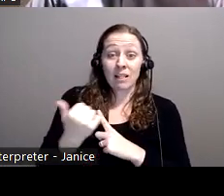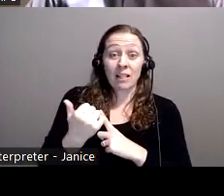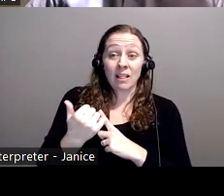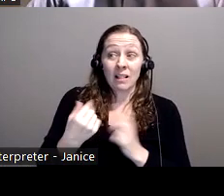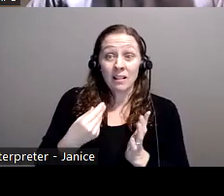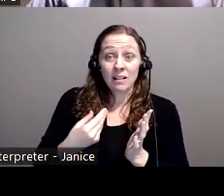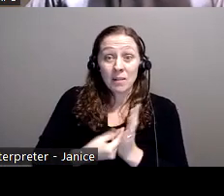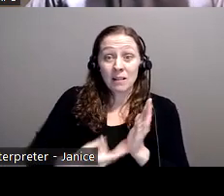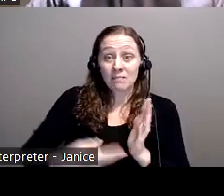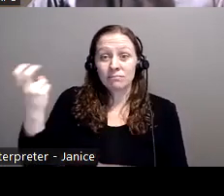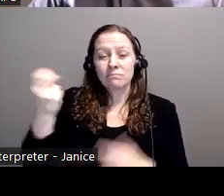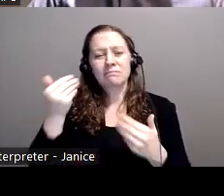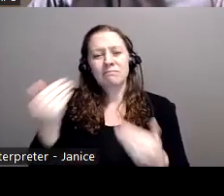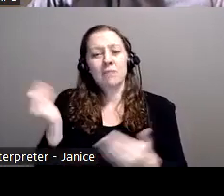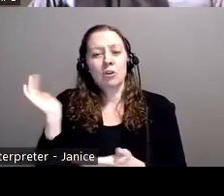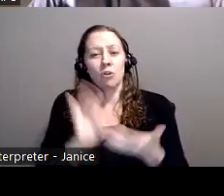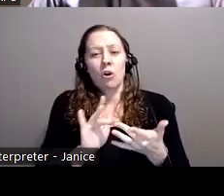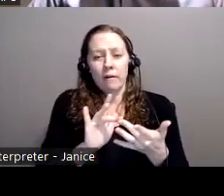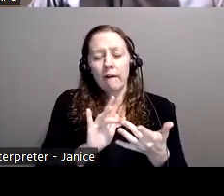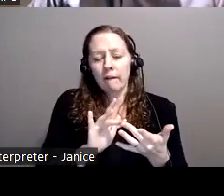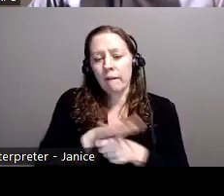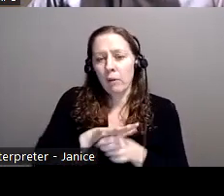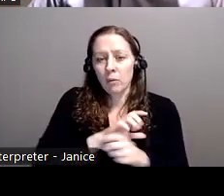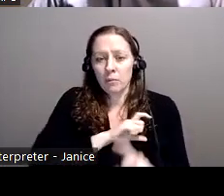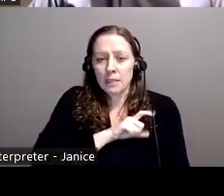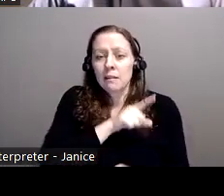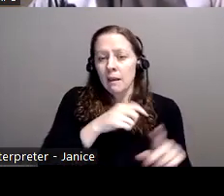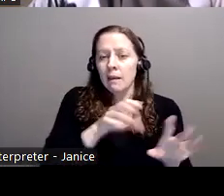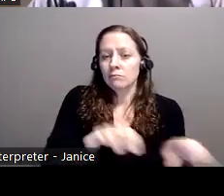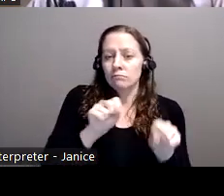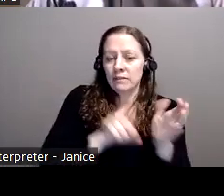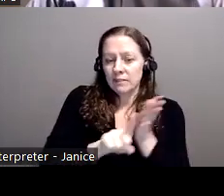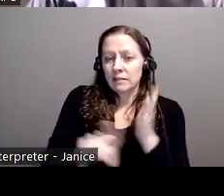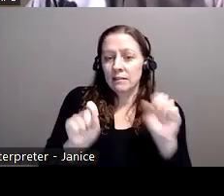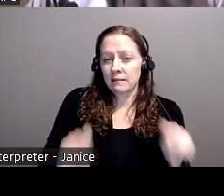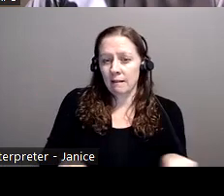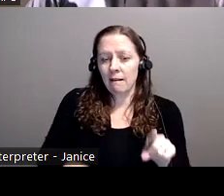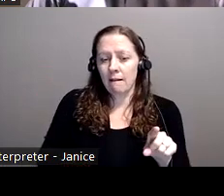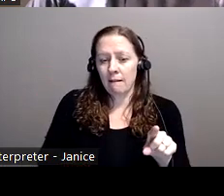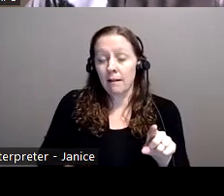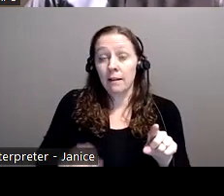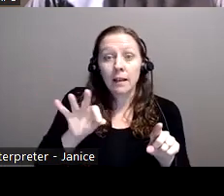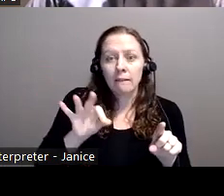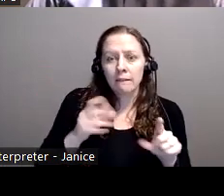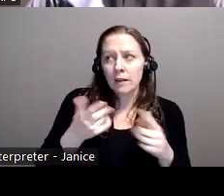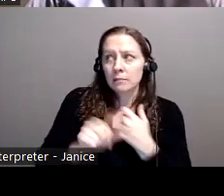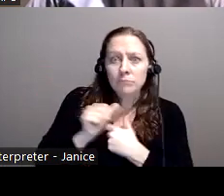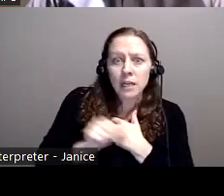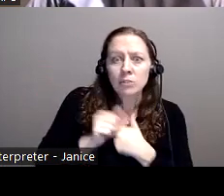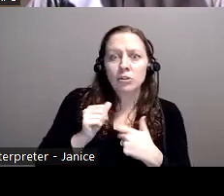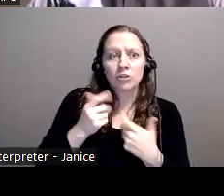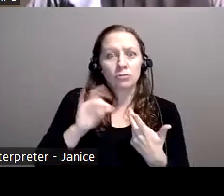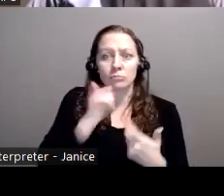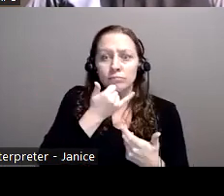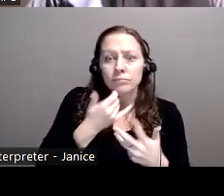contact your local police because they have the ability to investigate, you know, if you're in any kind of danger, whatever the case may be,